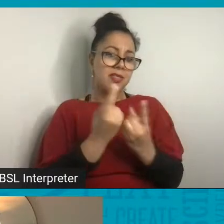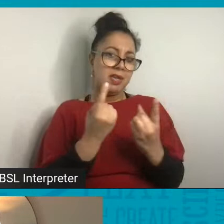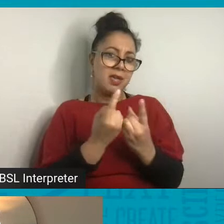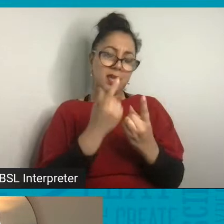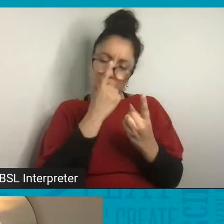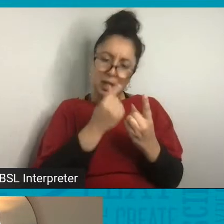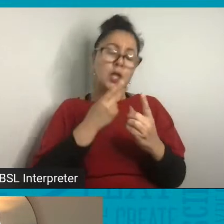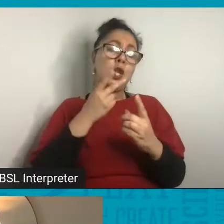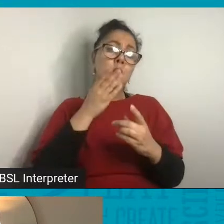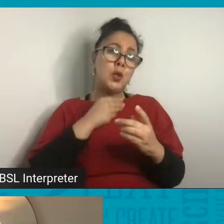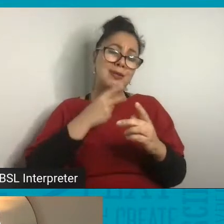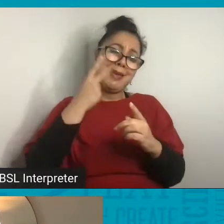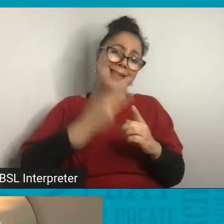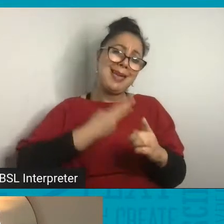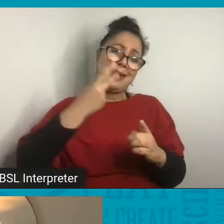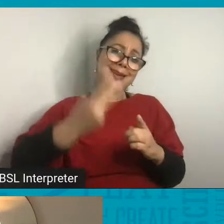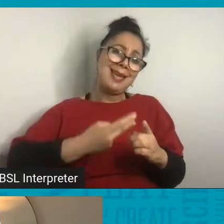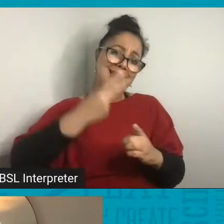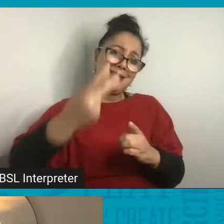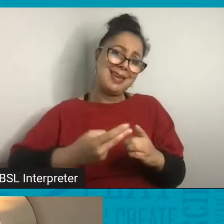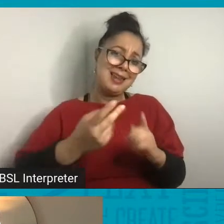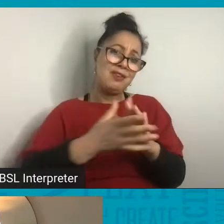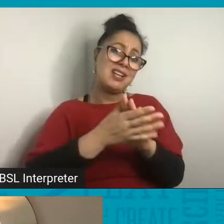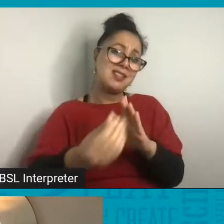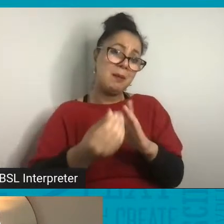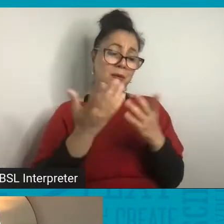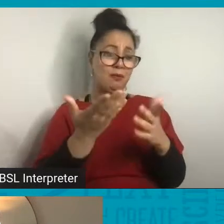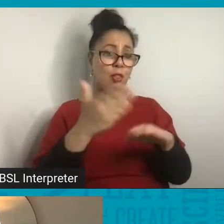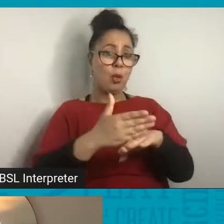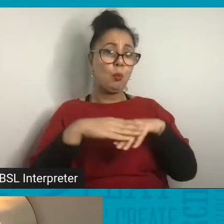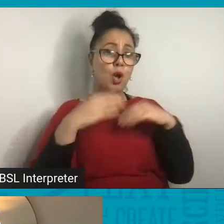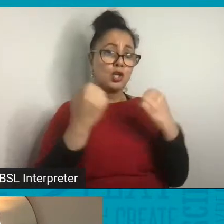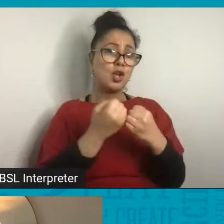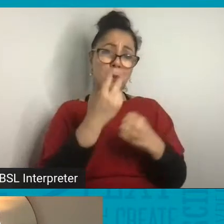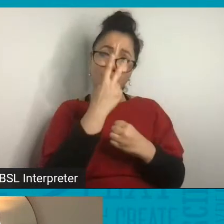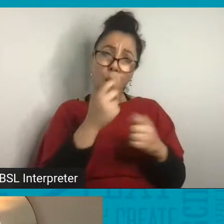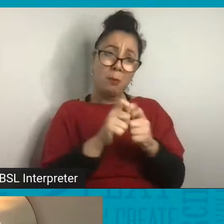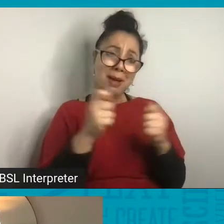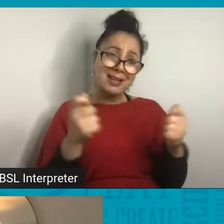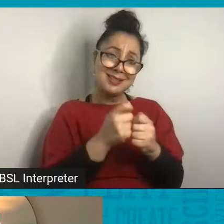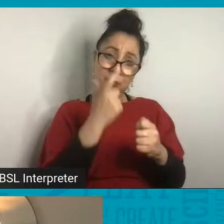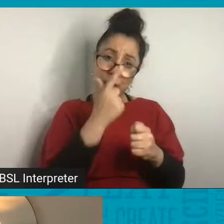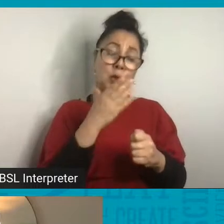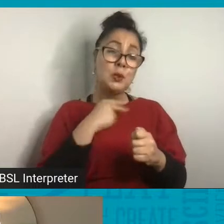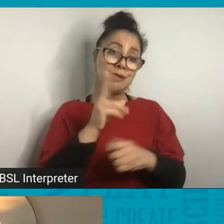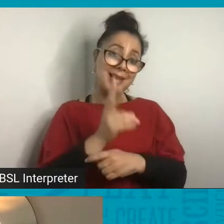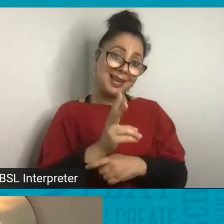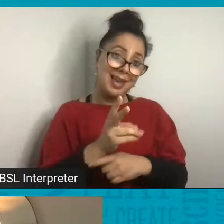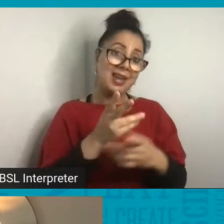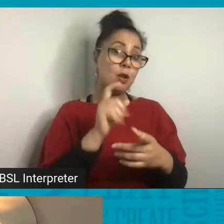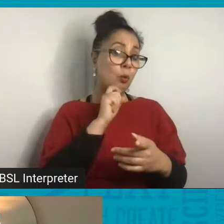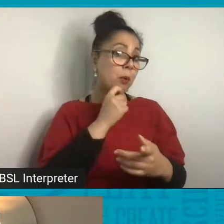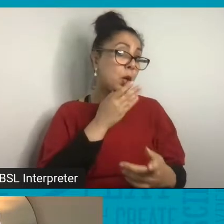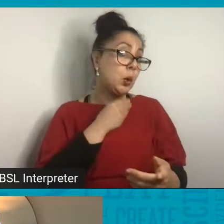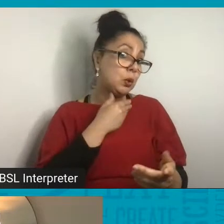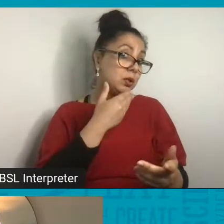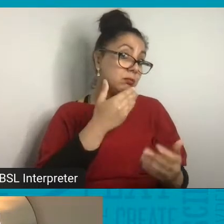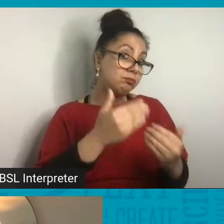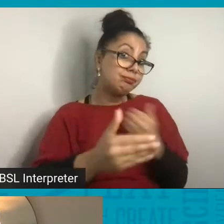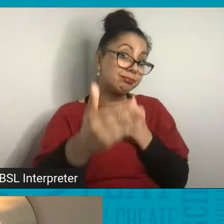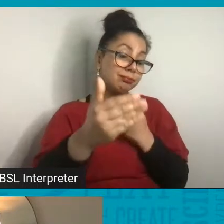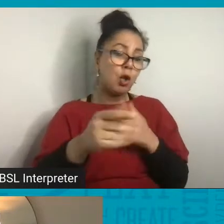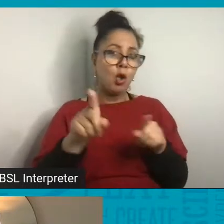reuse something like for example, for this workshop, the old magazines that you're going to use. And